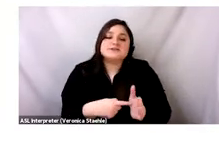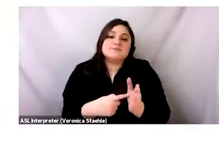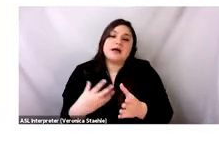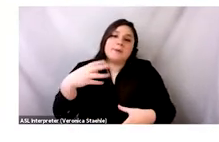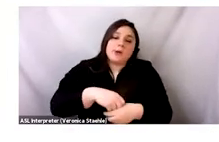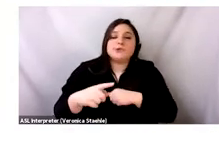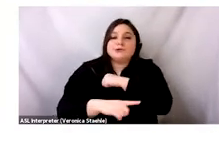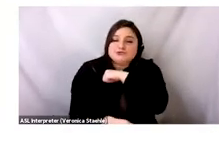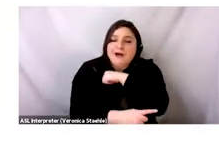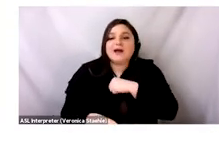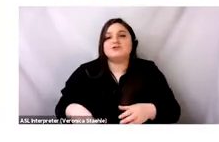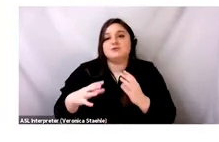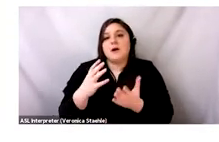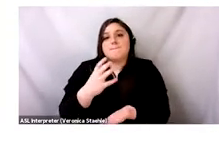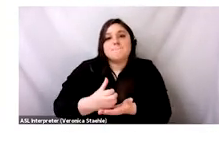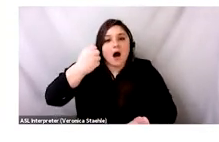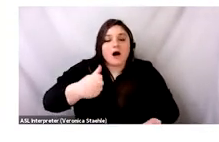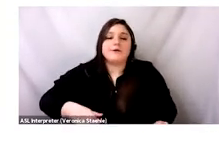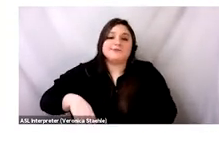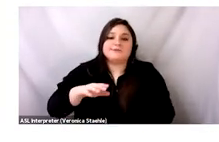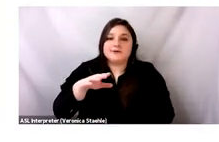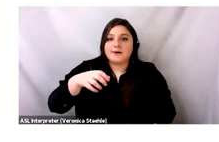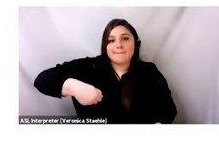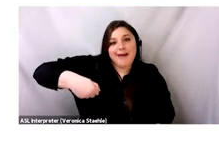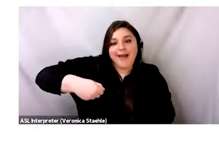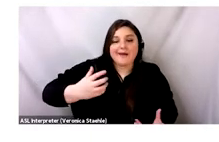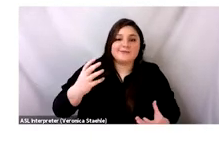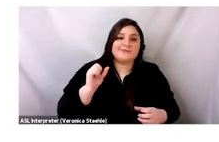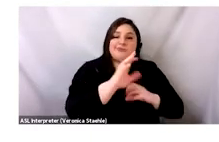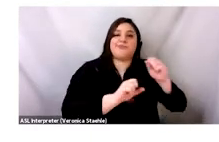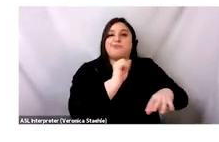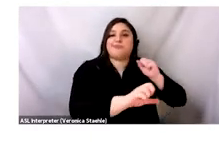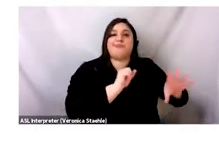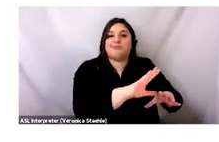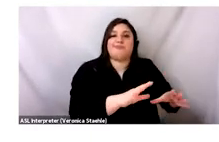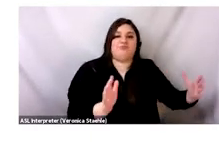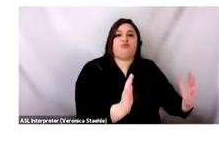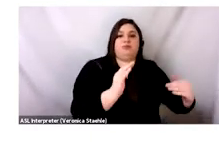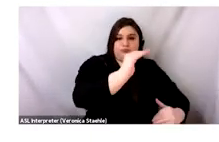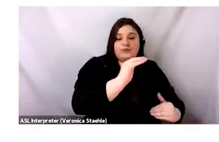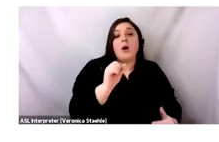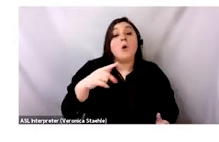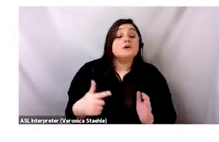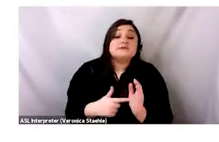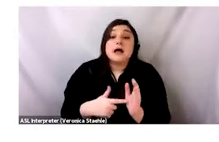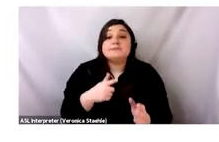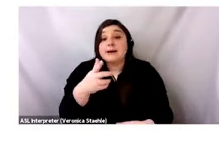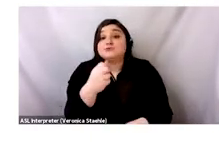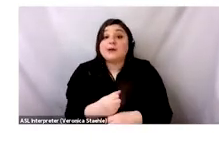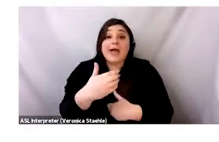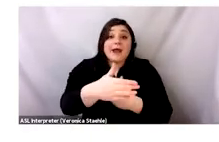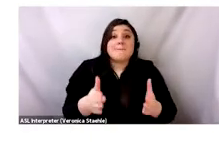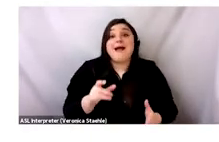literal trash, bottles, bags, and stuff mixed in. Or it might be in the form of, like,